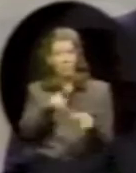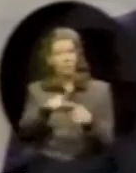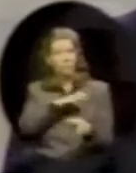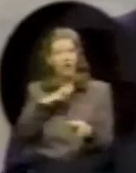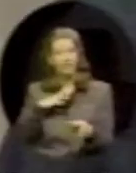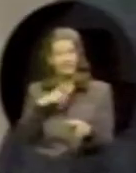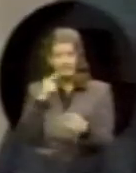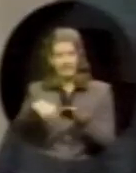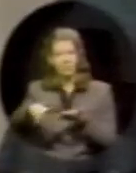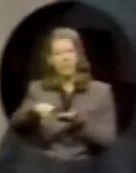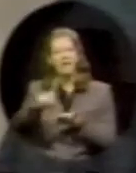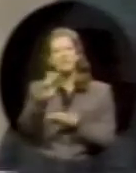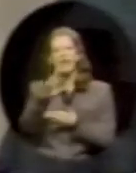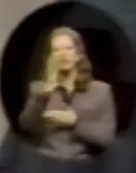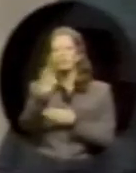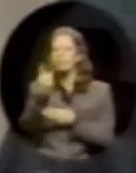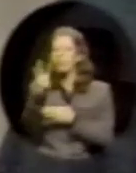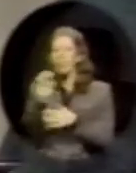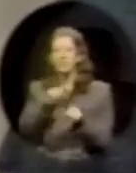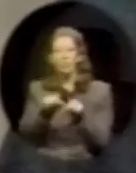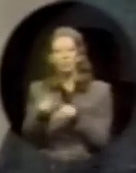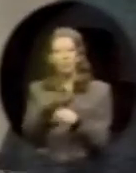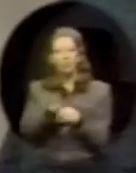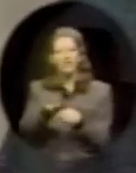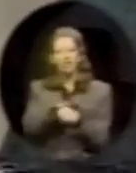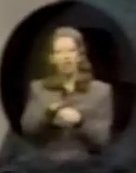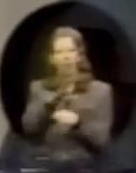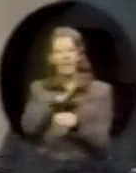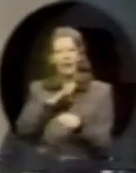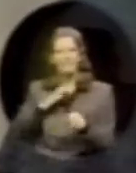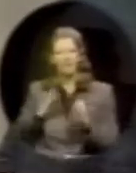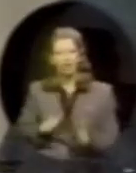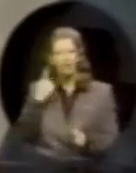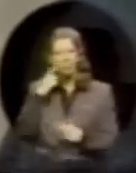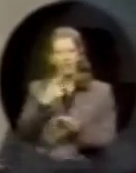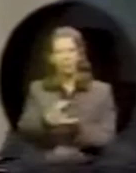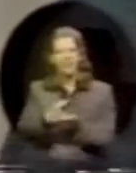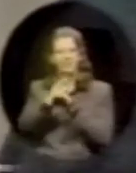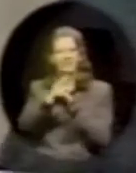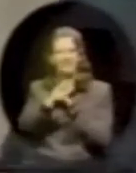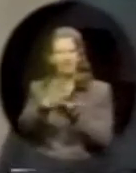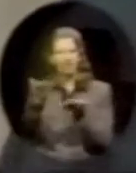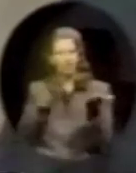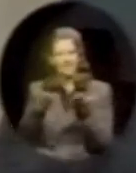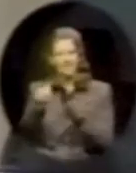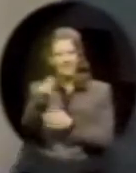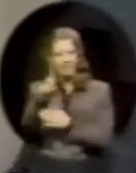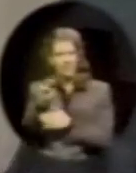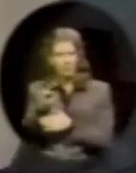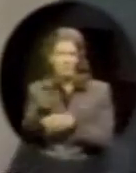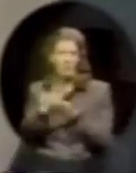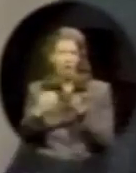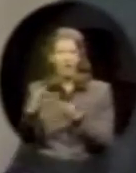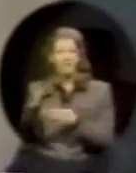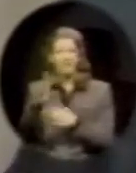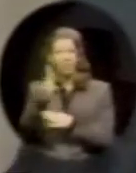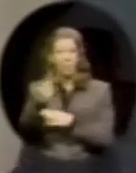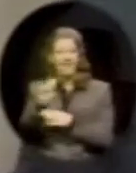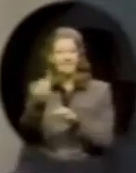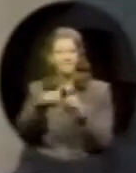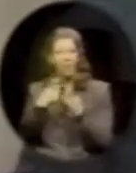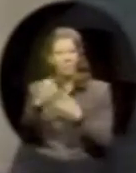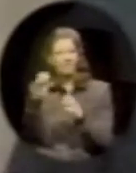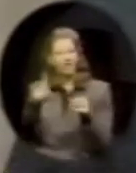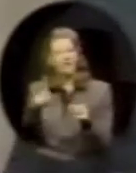Dr. Bowe is also a regional commissioner for the Rehabilitation Services Administration, which is a part of the U.S. of Education.